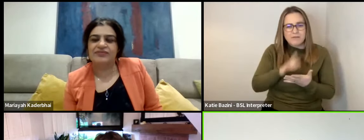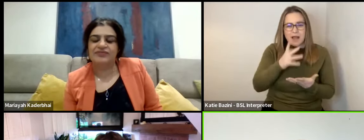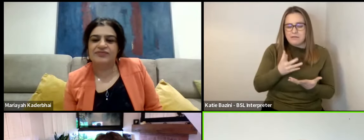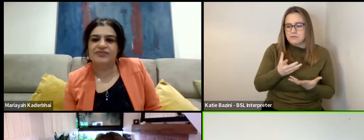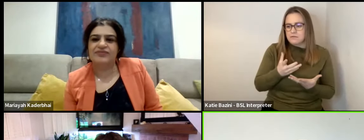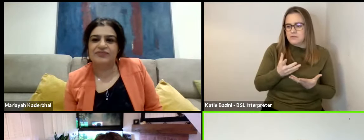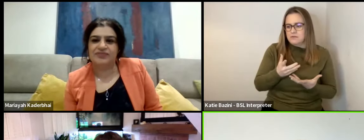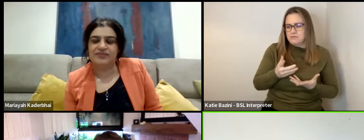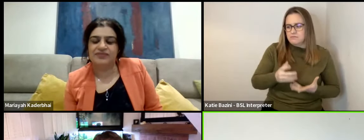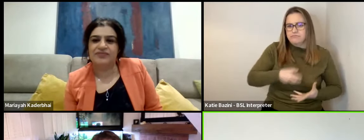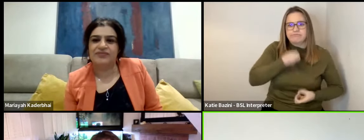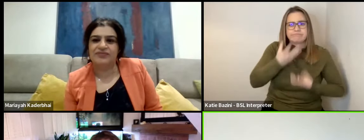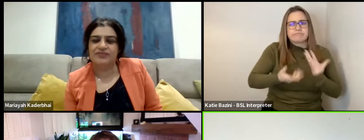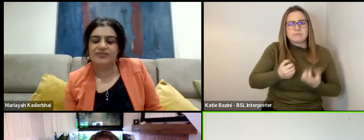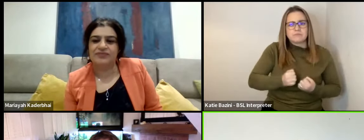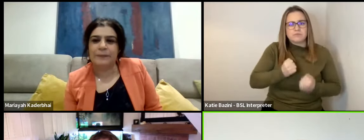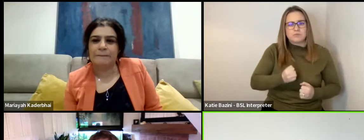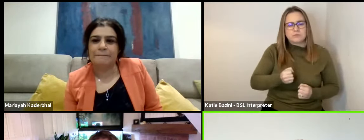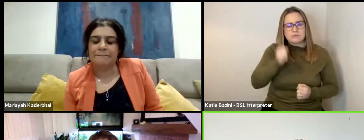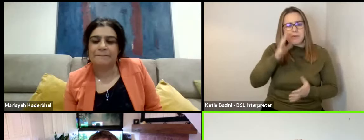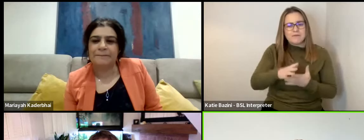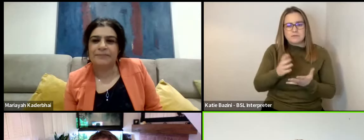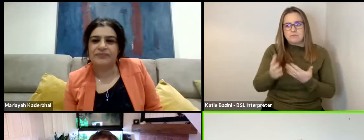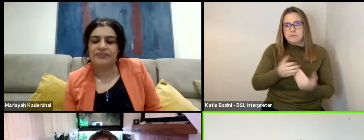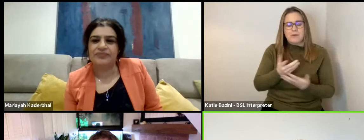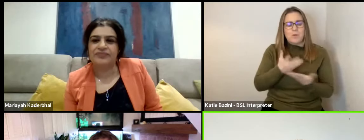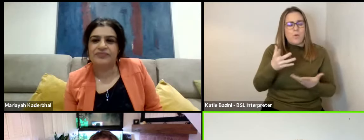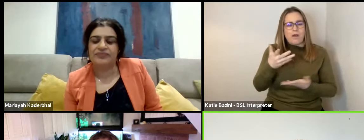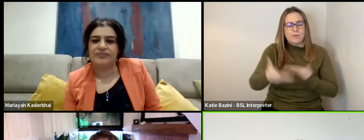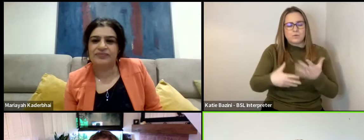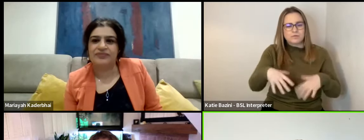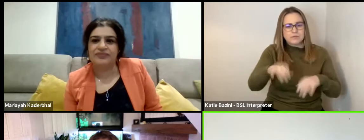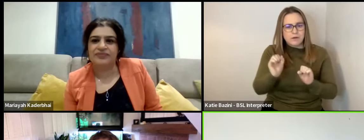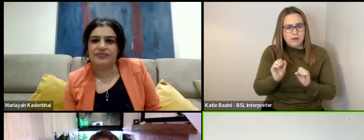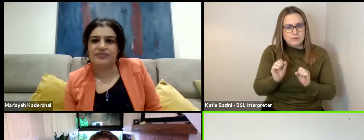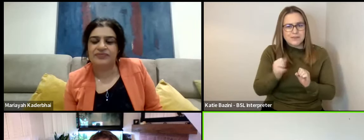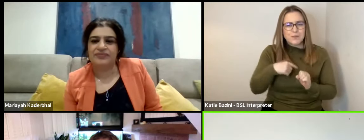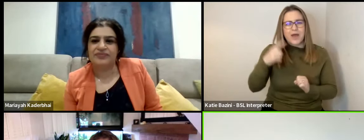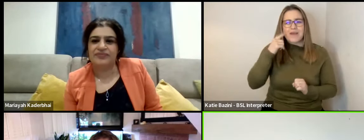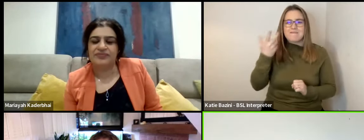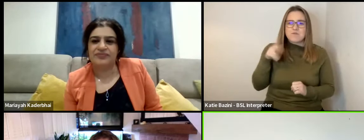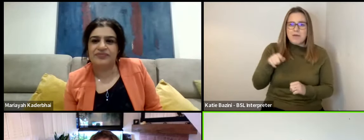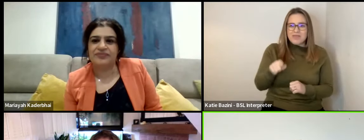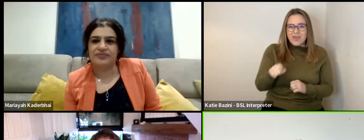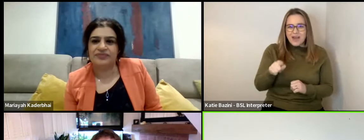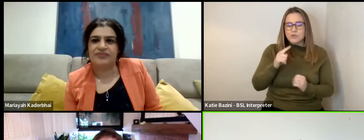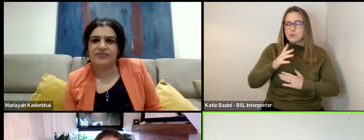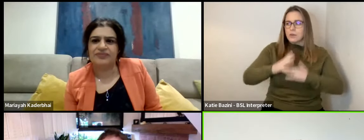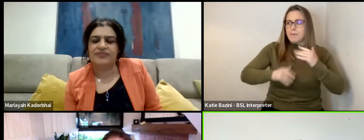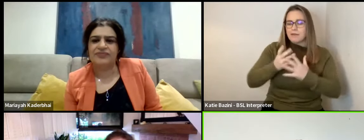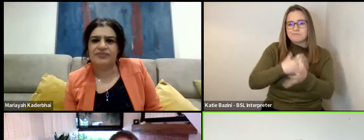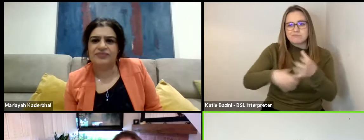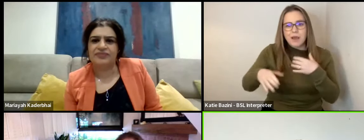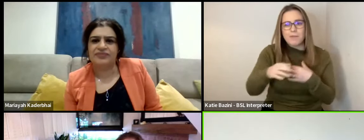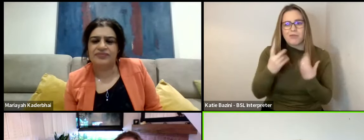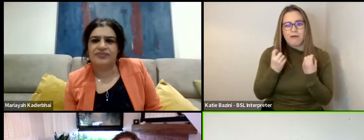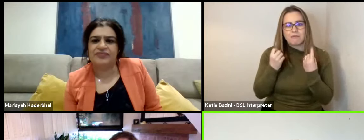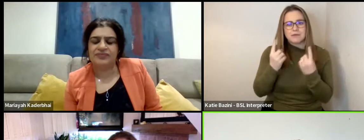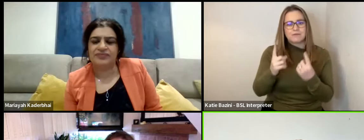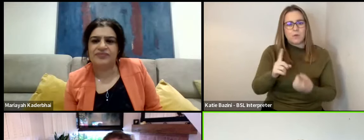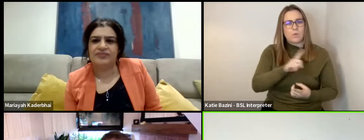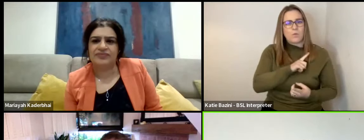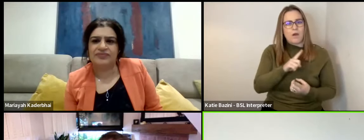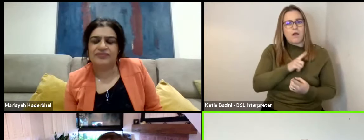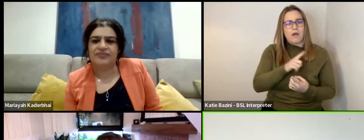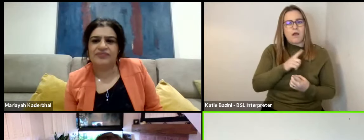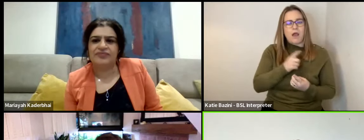no matter where a story begins. So I think from that, you then build an empathy and an understanding for why the